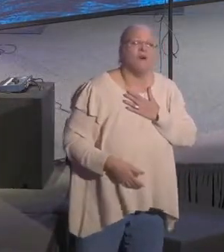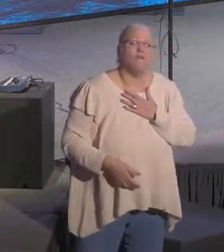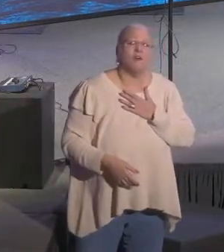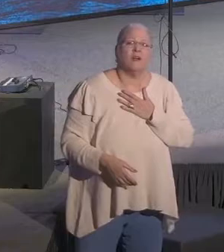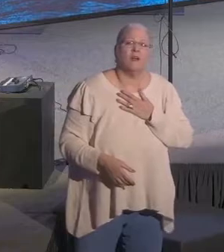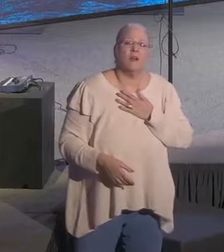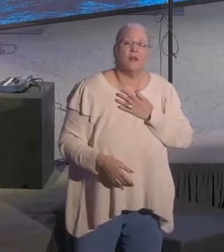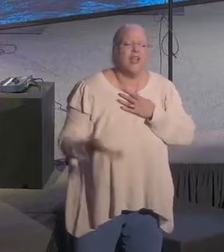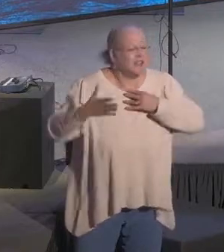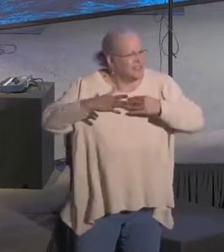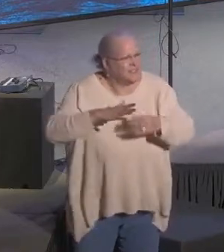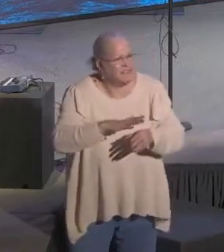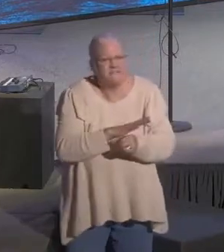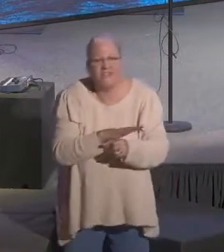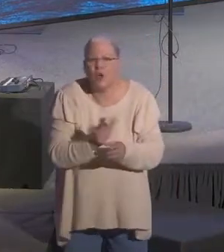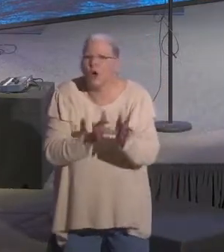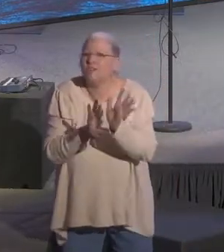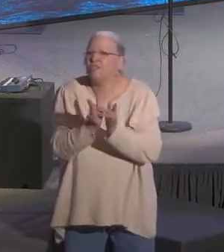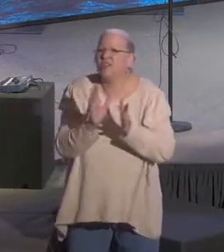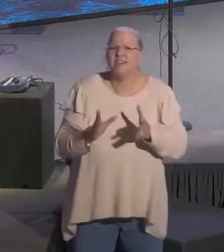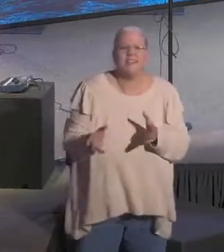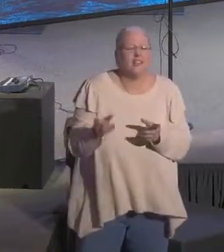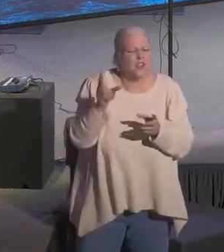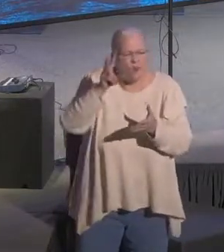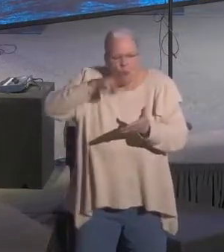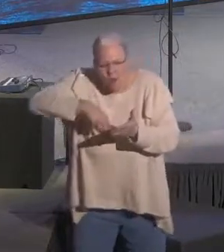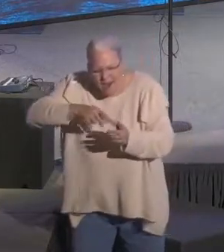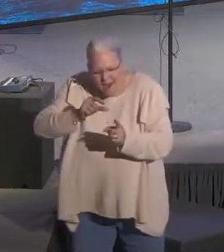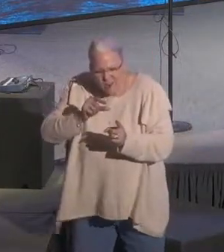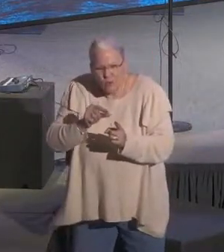You need to fill up on Jesus. You need to get in his word